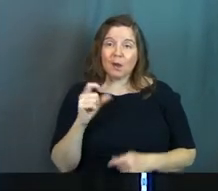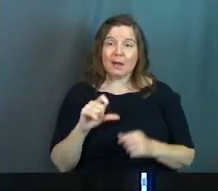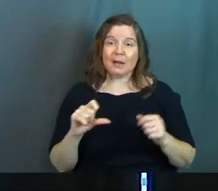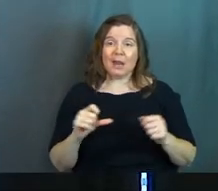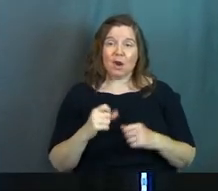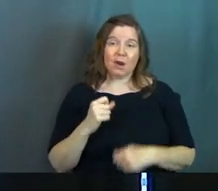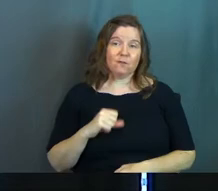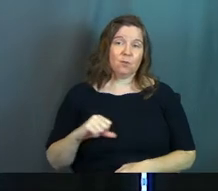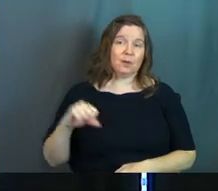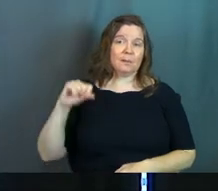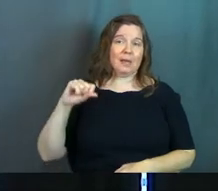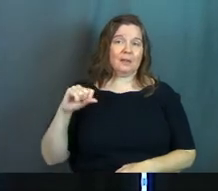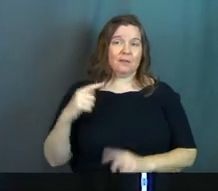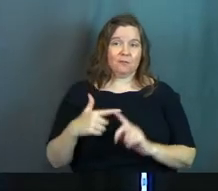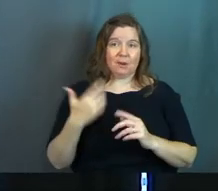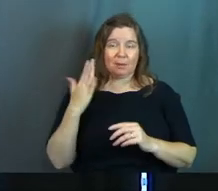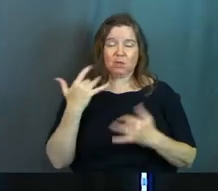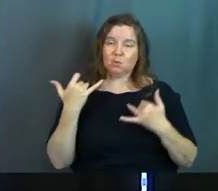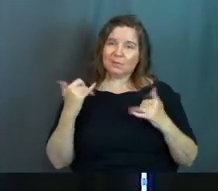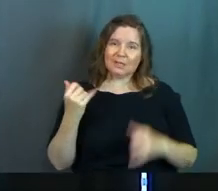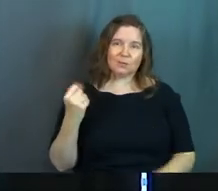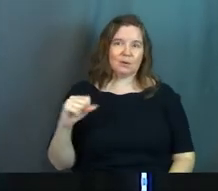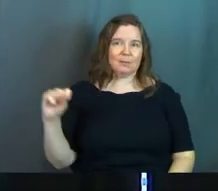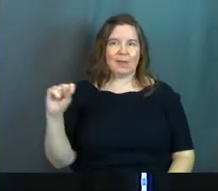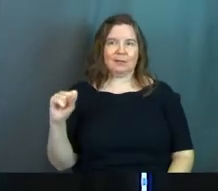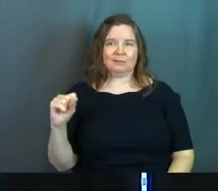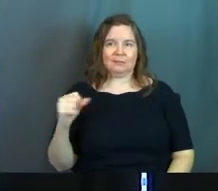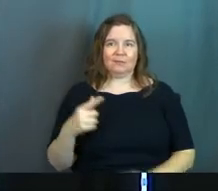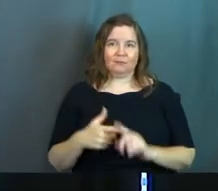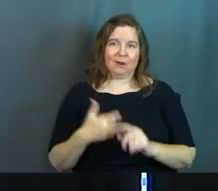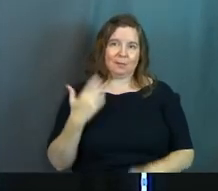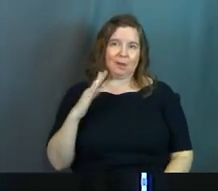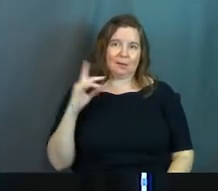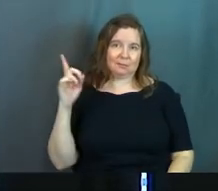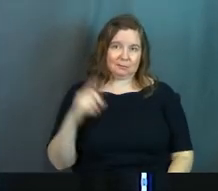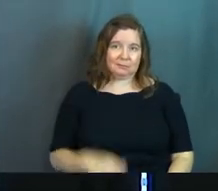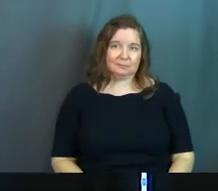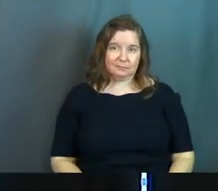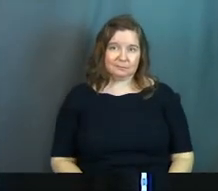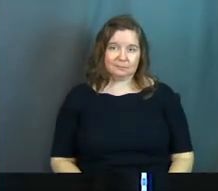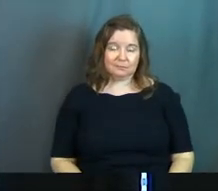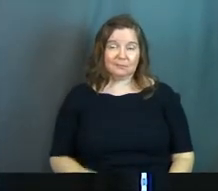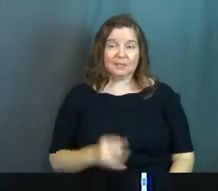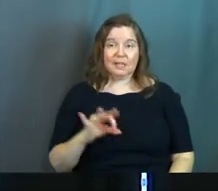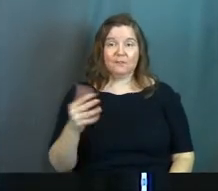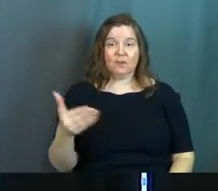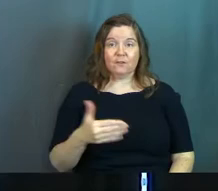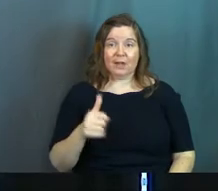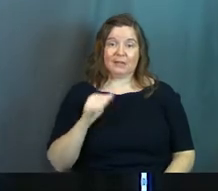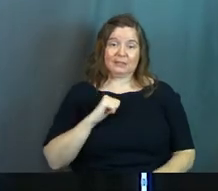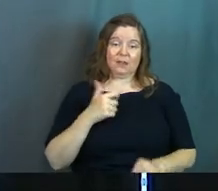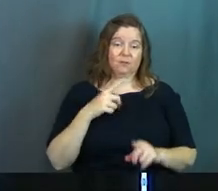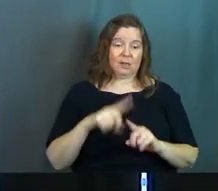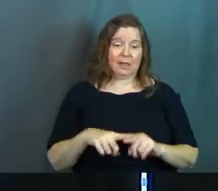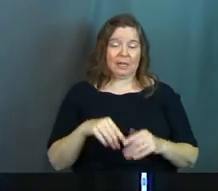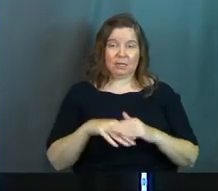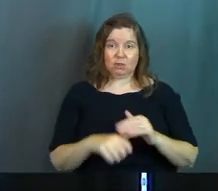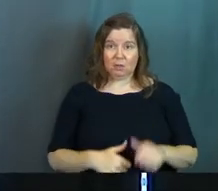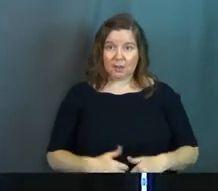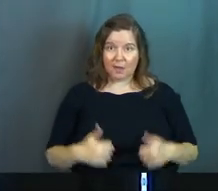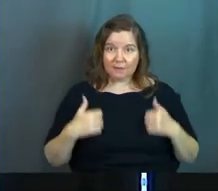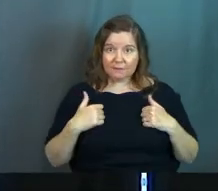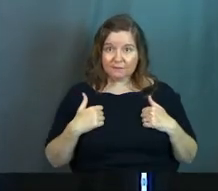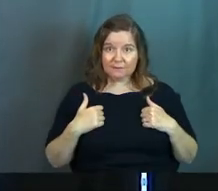area of rebellion against God, you're still in rebellion against God. If you've invited self-reliance into your life,